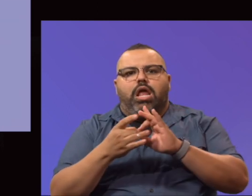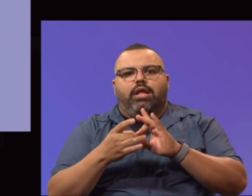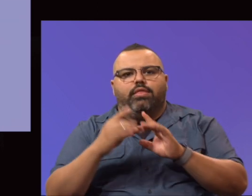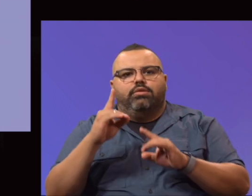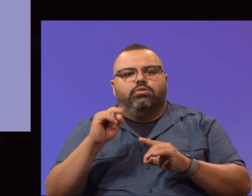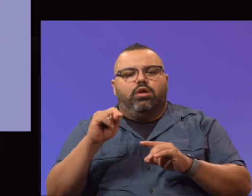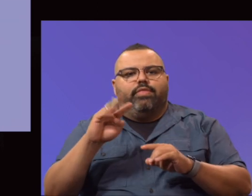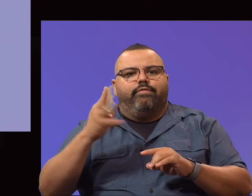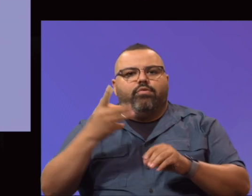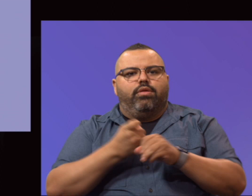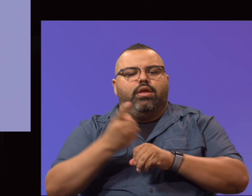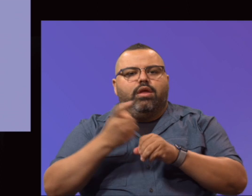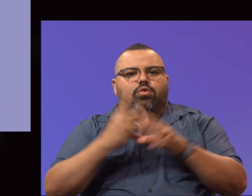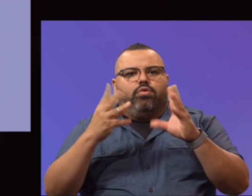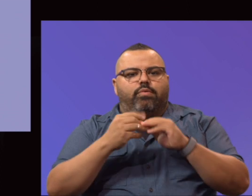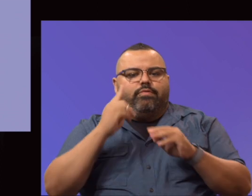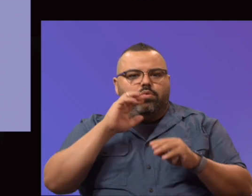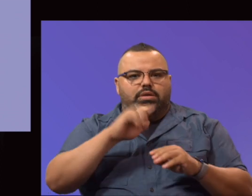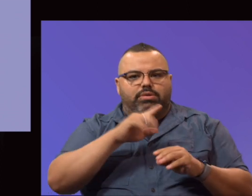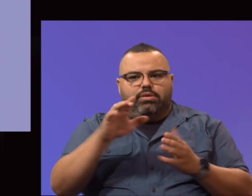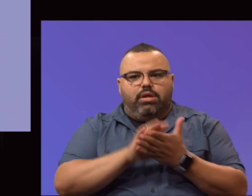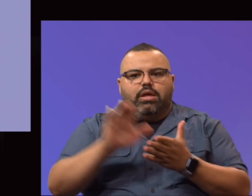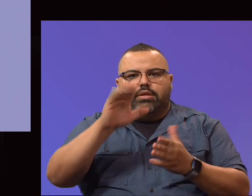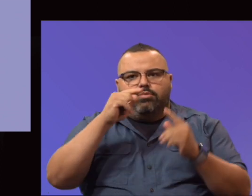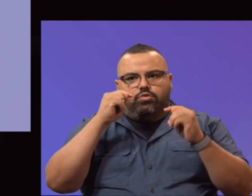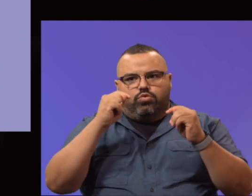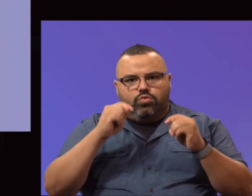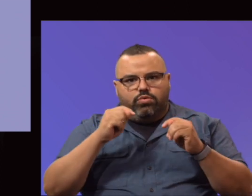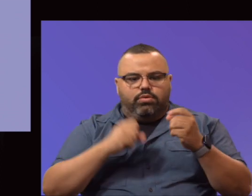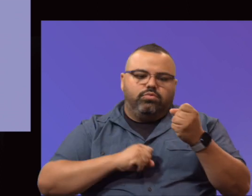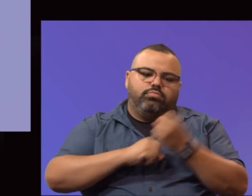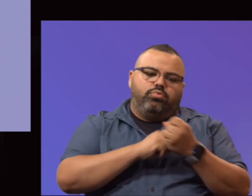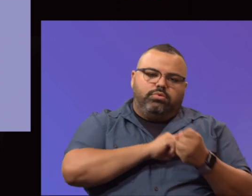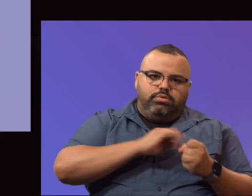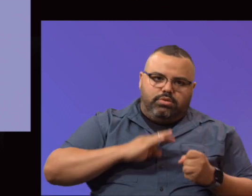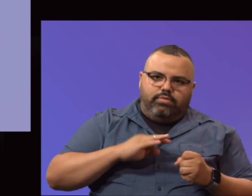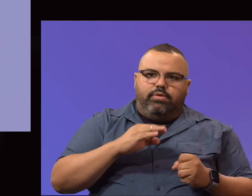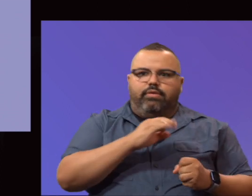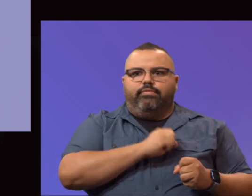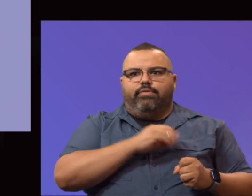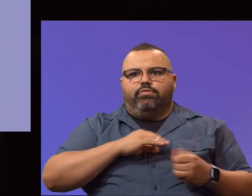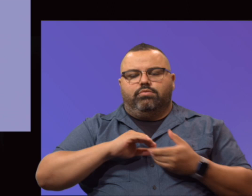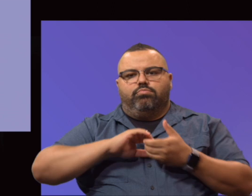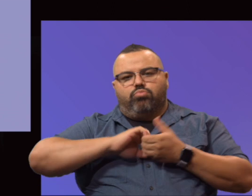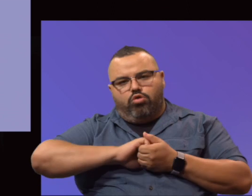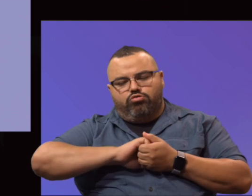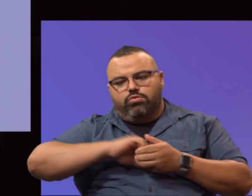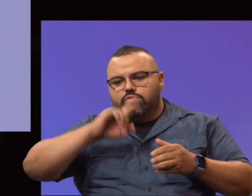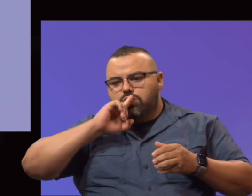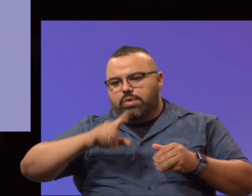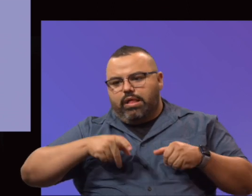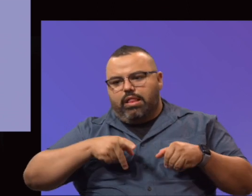This is the fourth annual conference for EPCC academic tutors, our support staff, and our faculty partners to really